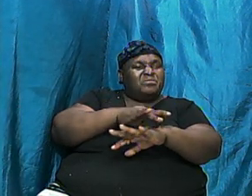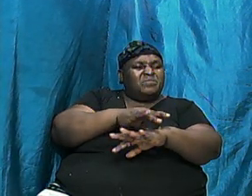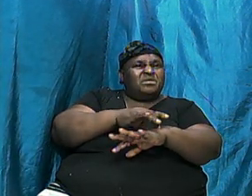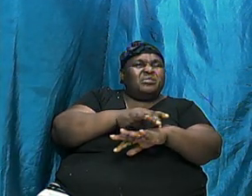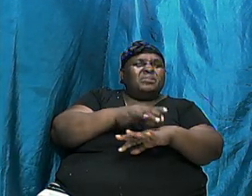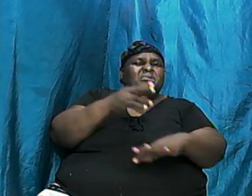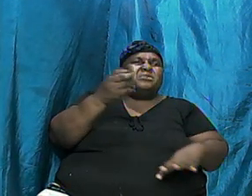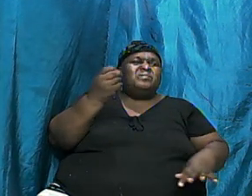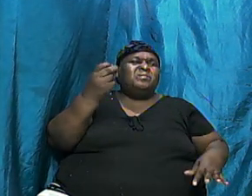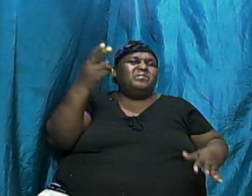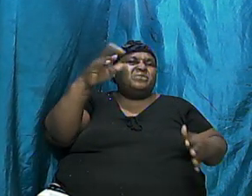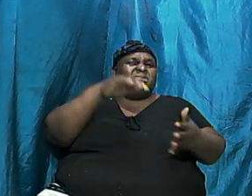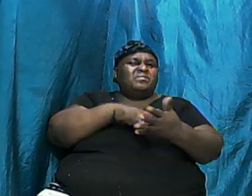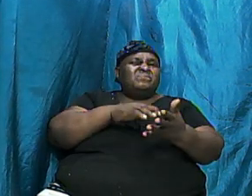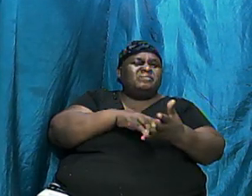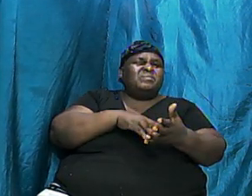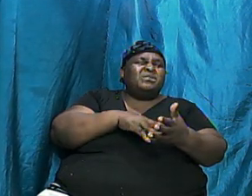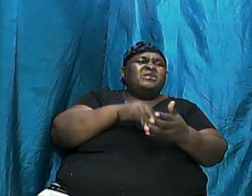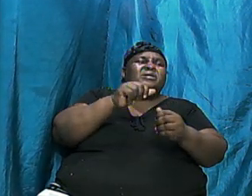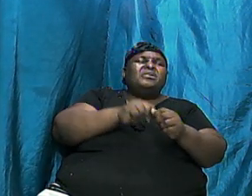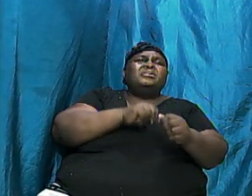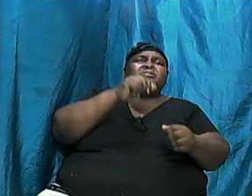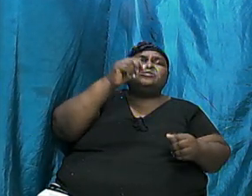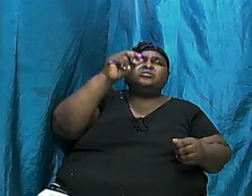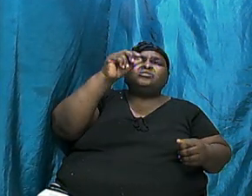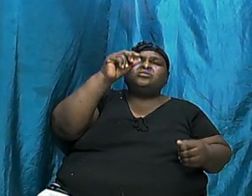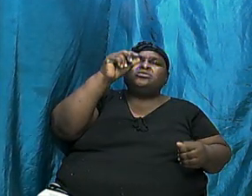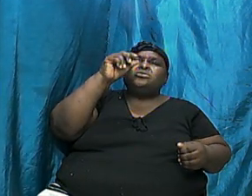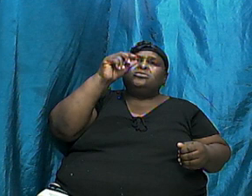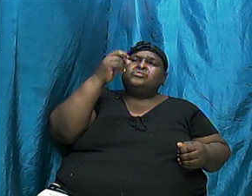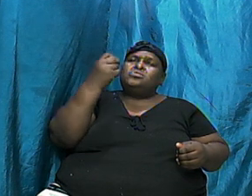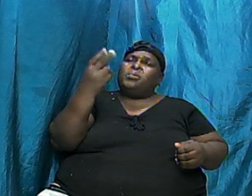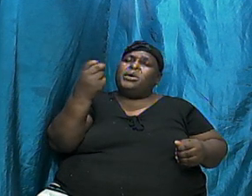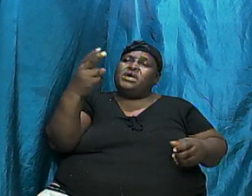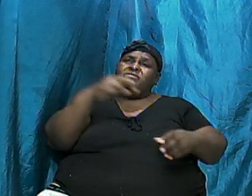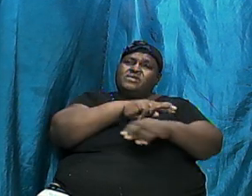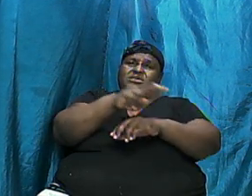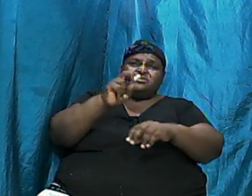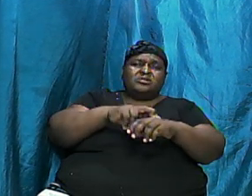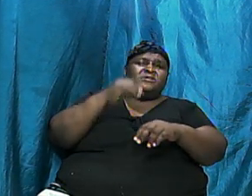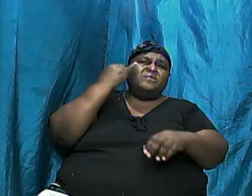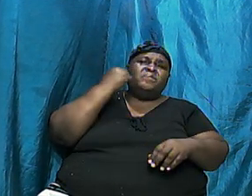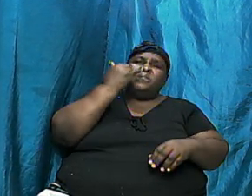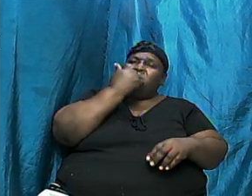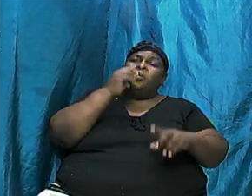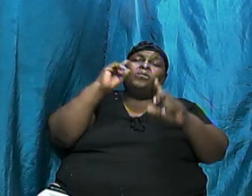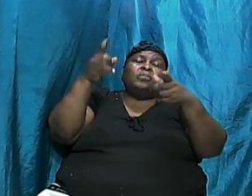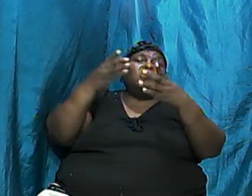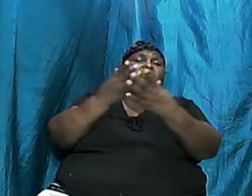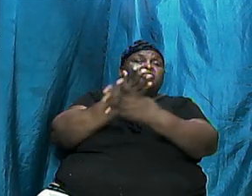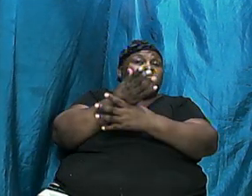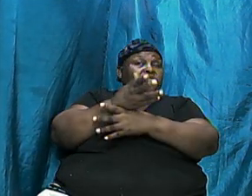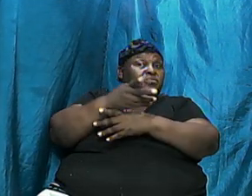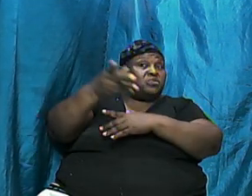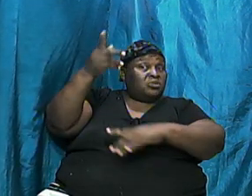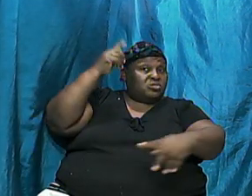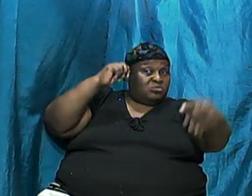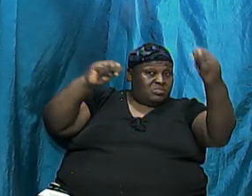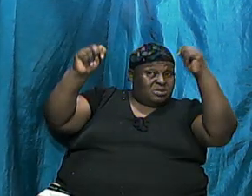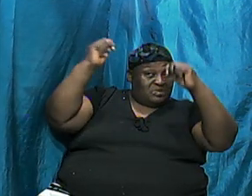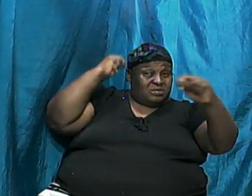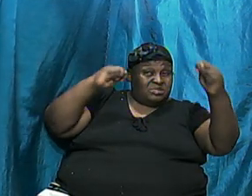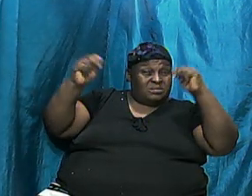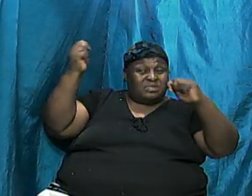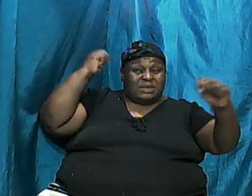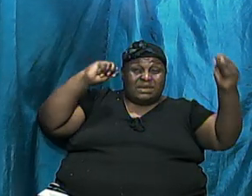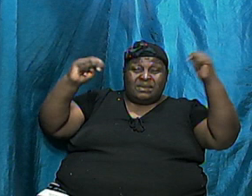each of the twelve tribes of Israel. They are going to go through the tribulation, but they are going to